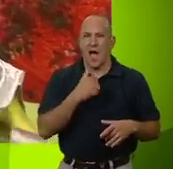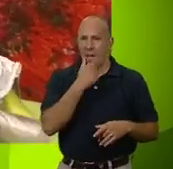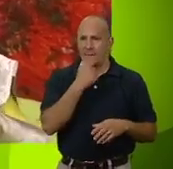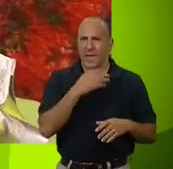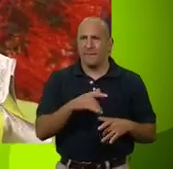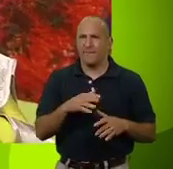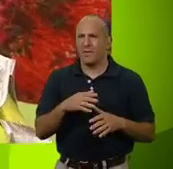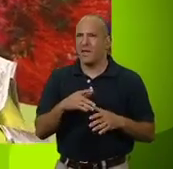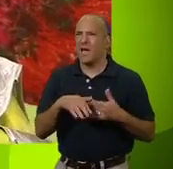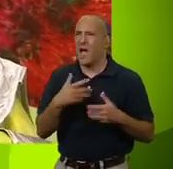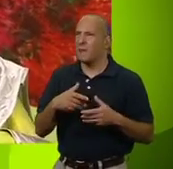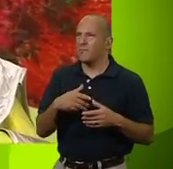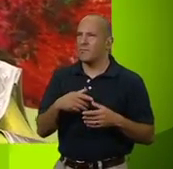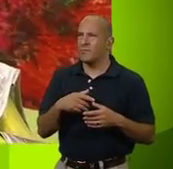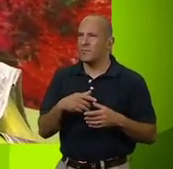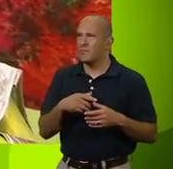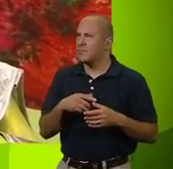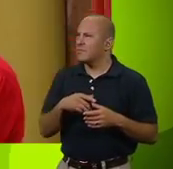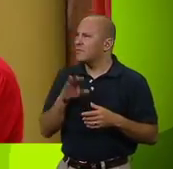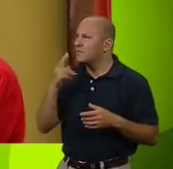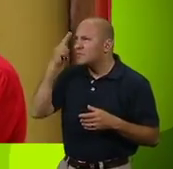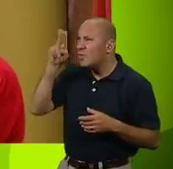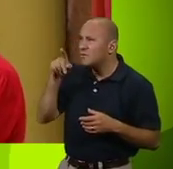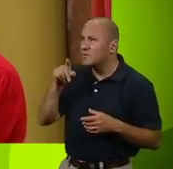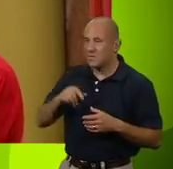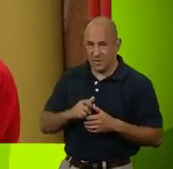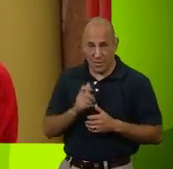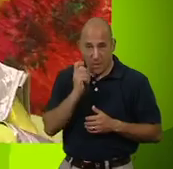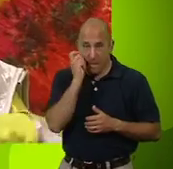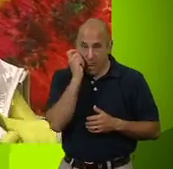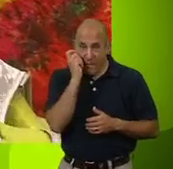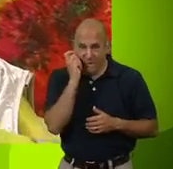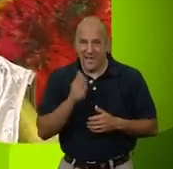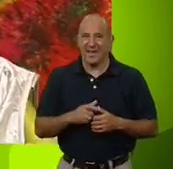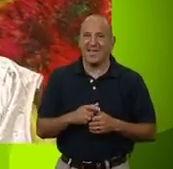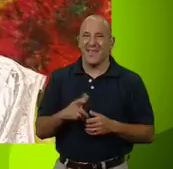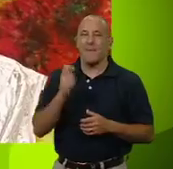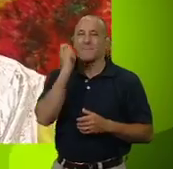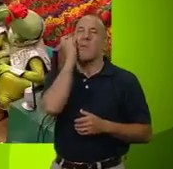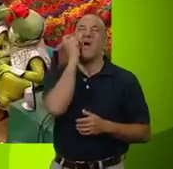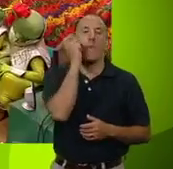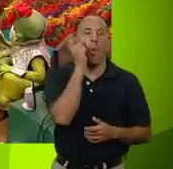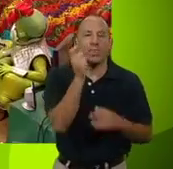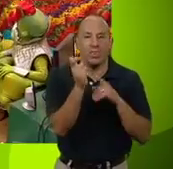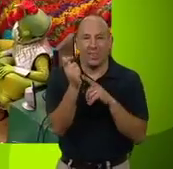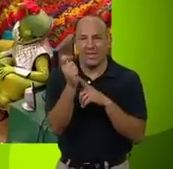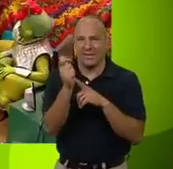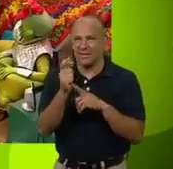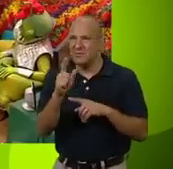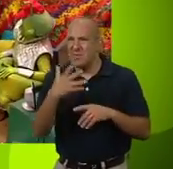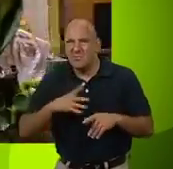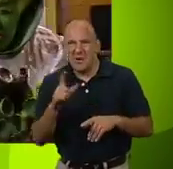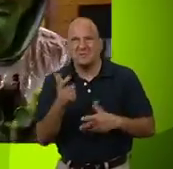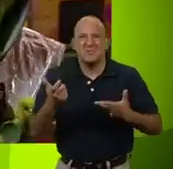my, um, my... What do you call it? Mobile phone? Yes, my mobile phone. Um, I'll just see what it